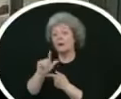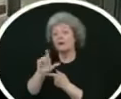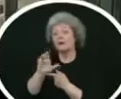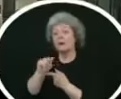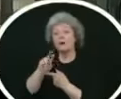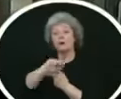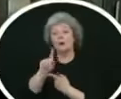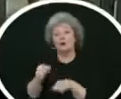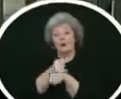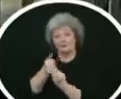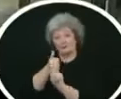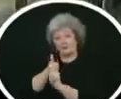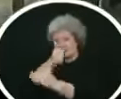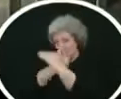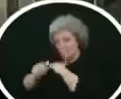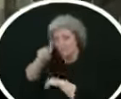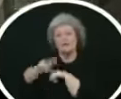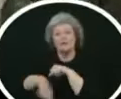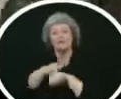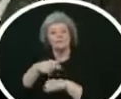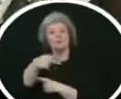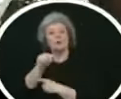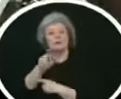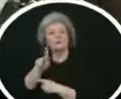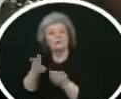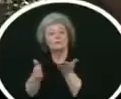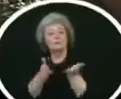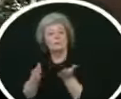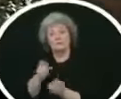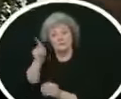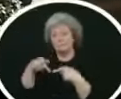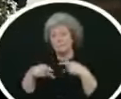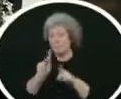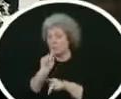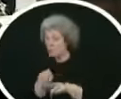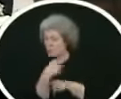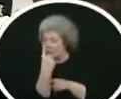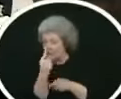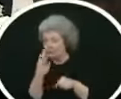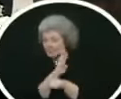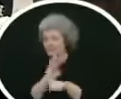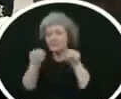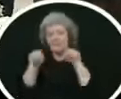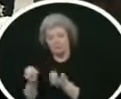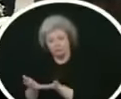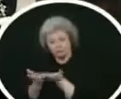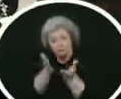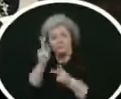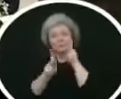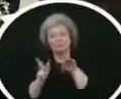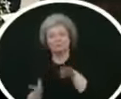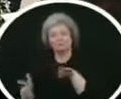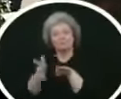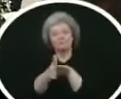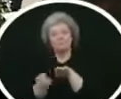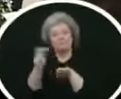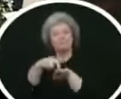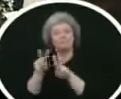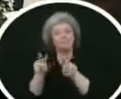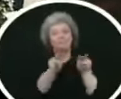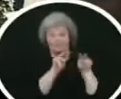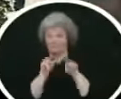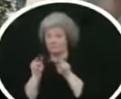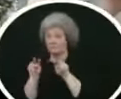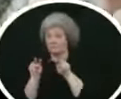alcatraz island in this video we'll go over the fastest and least expensive ways to buy tickets and where to